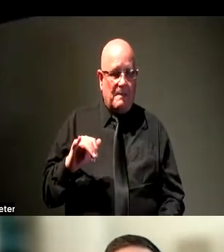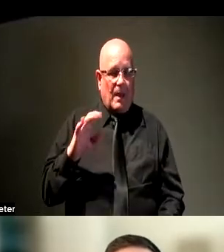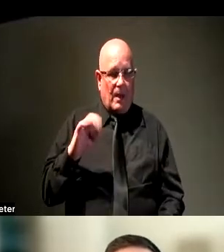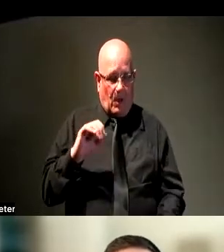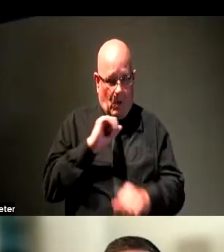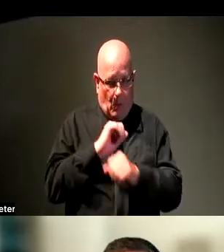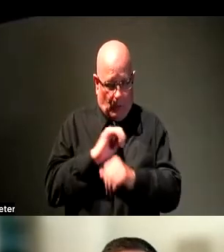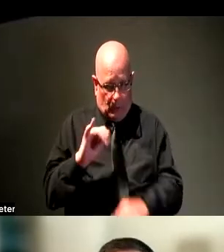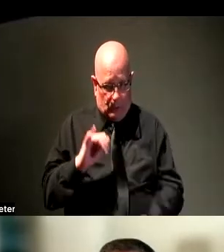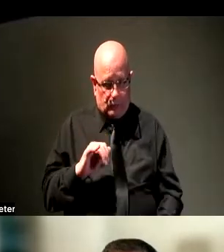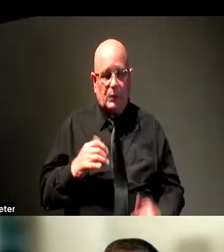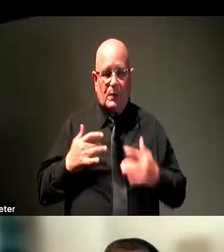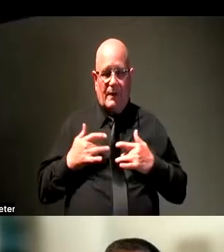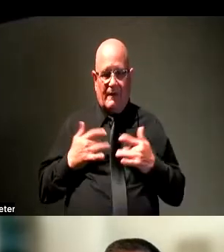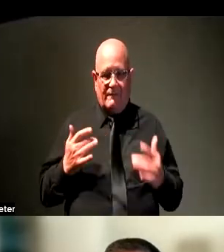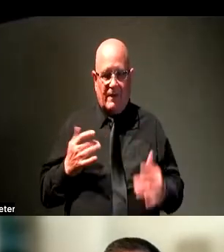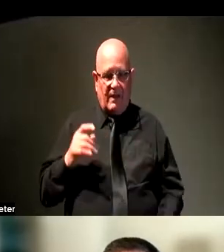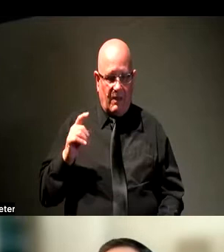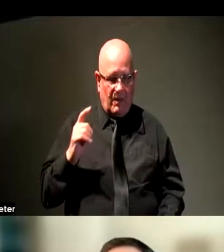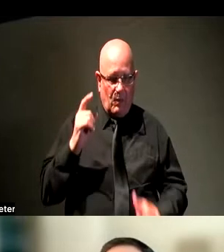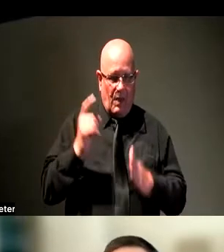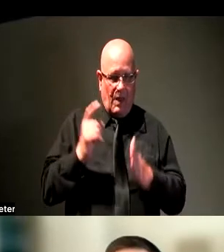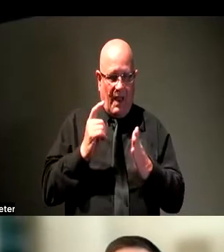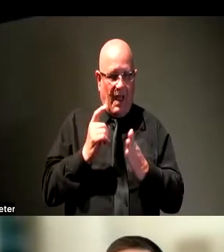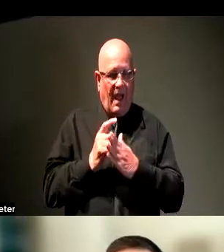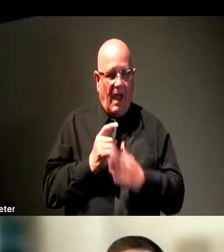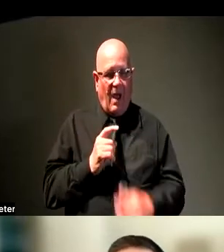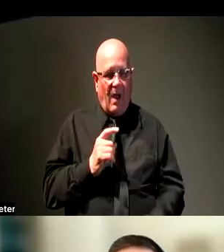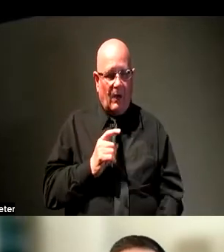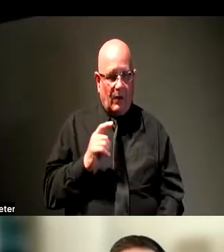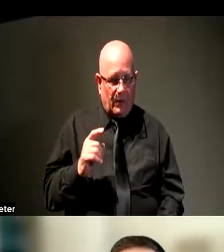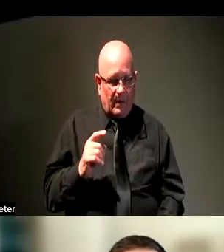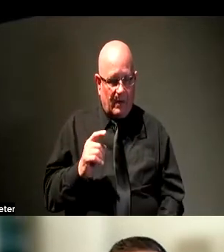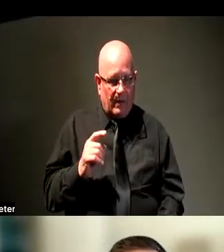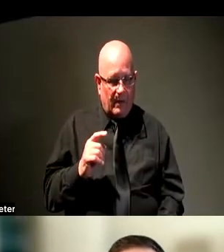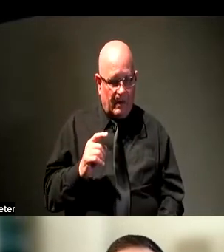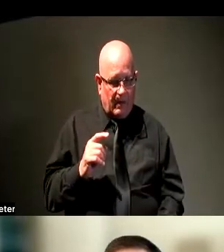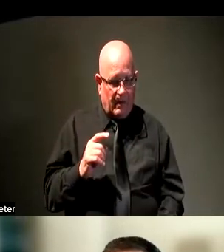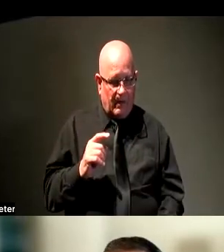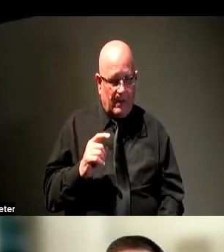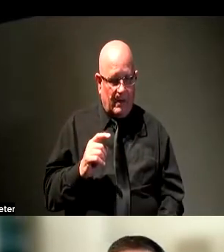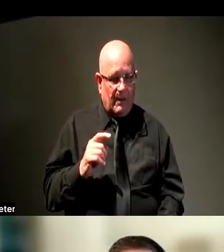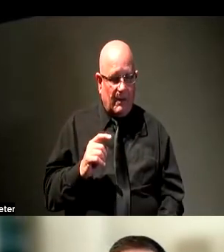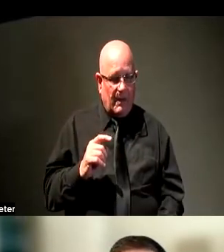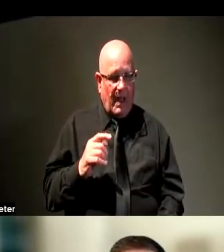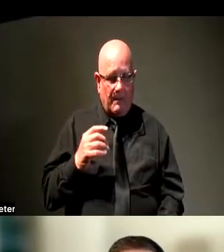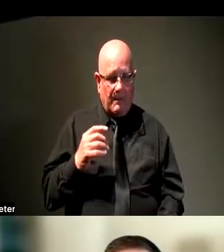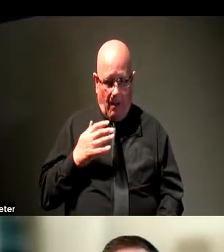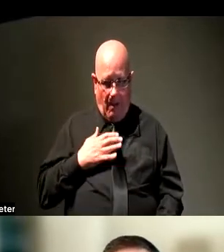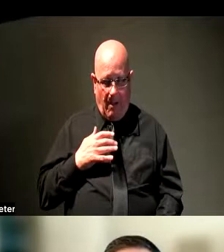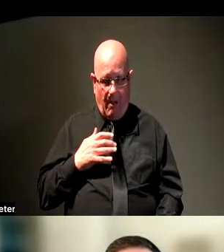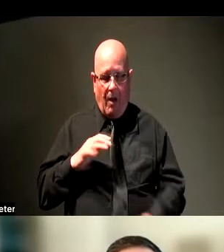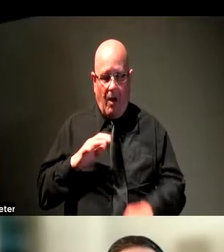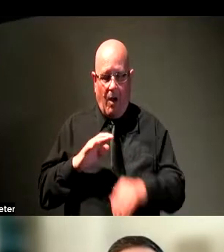an event and in an hour, we advanced the conversation that we've been having on Slack and on Zoom over the last